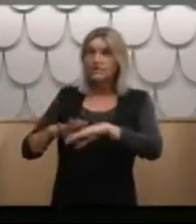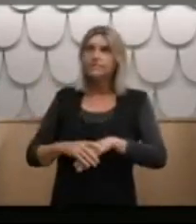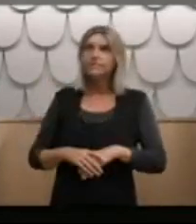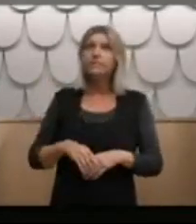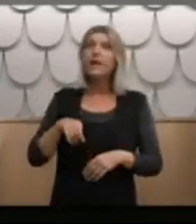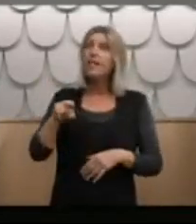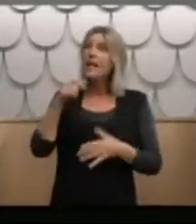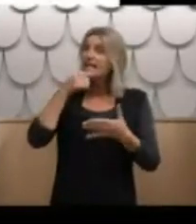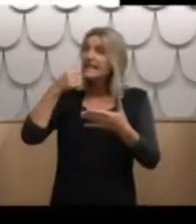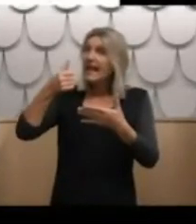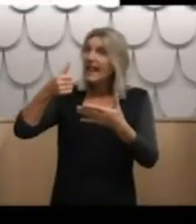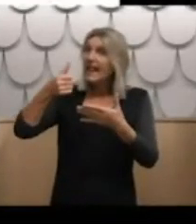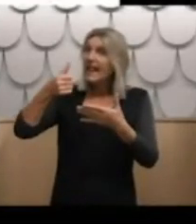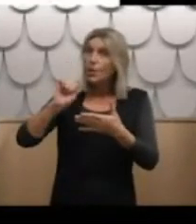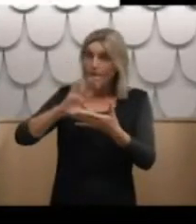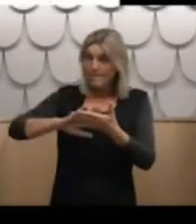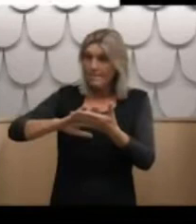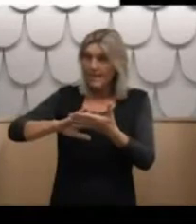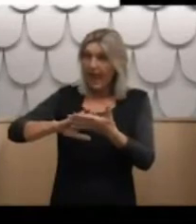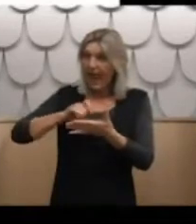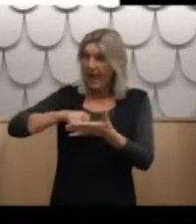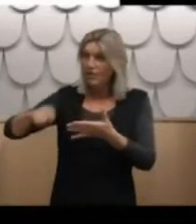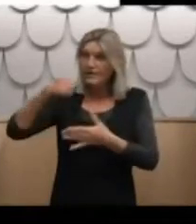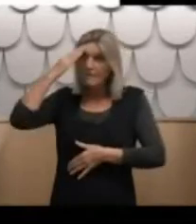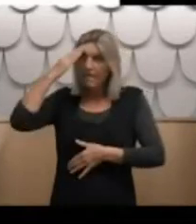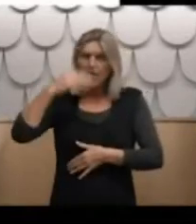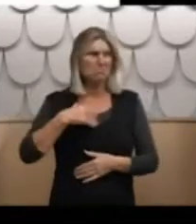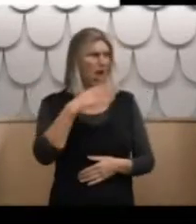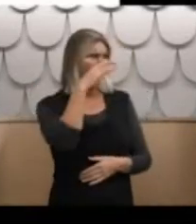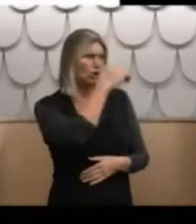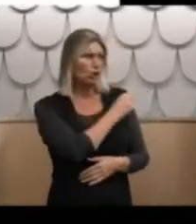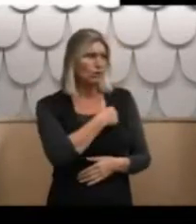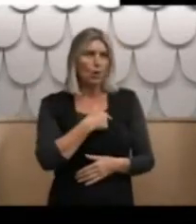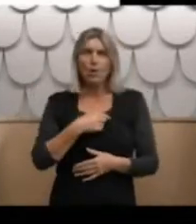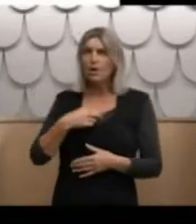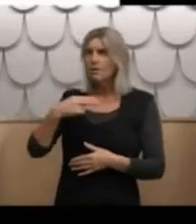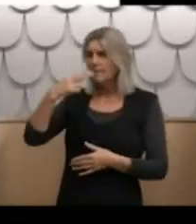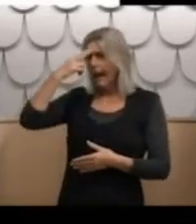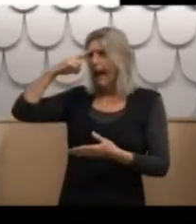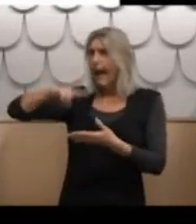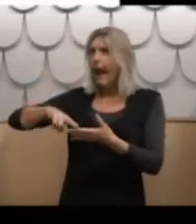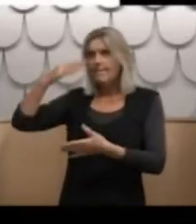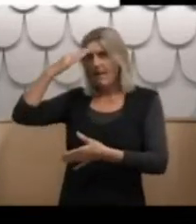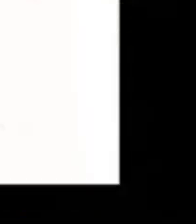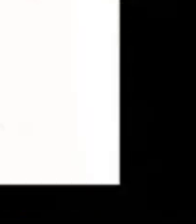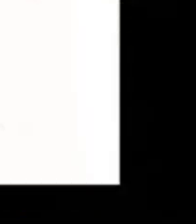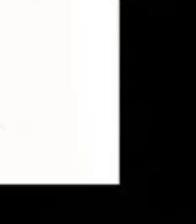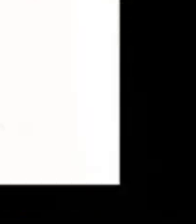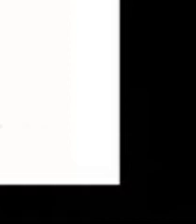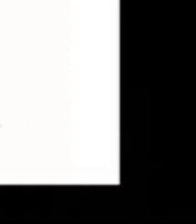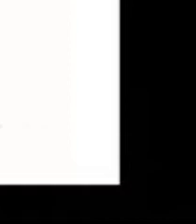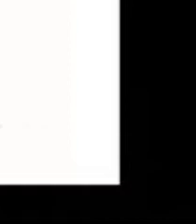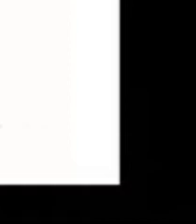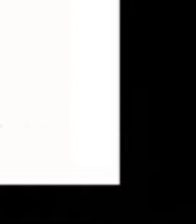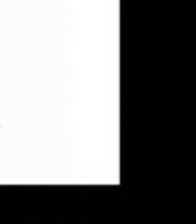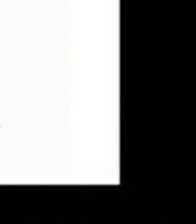And that's a letter that... is that your mother's handwriting? I assume so. Yeah. It's got your mother's name on it. And she writes, As you have our